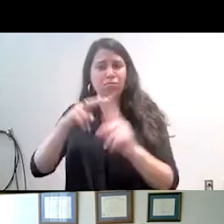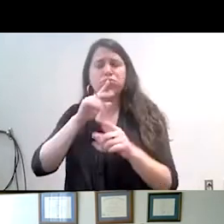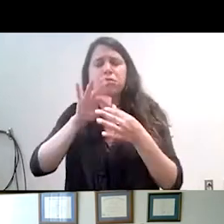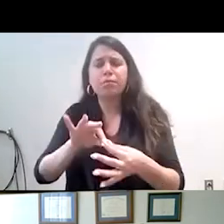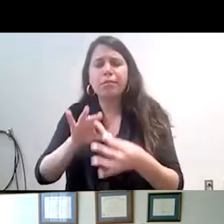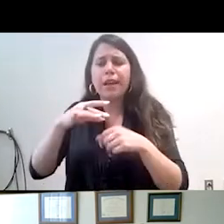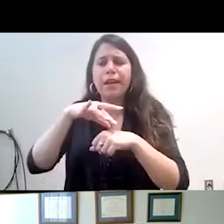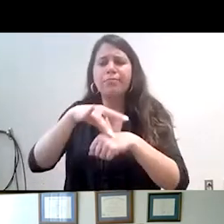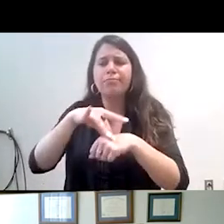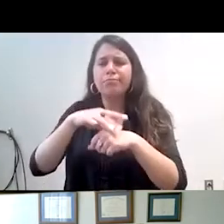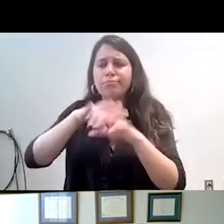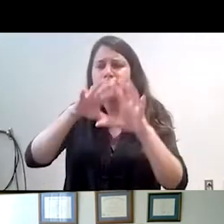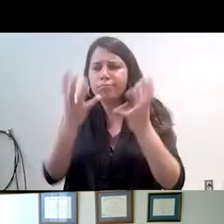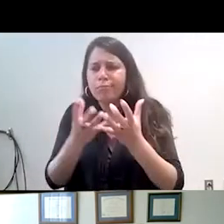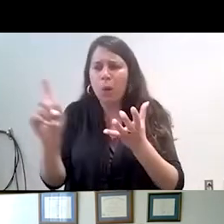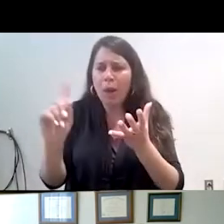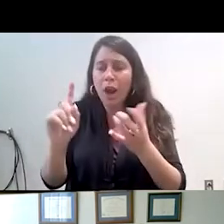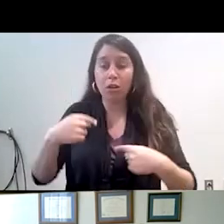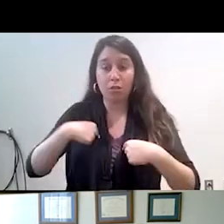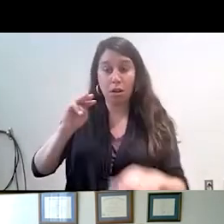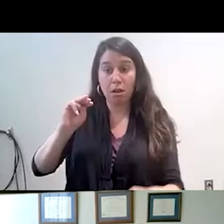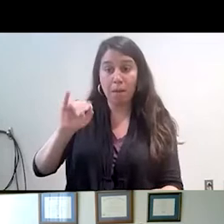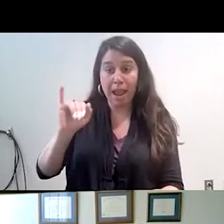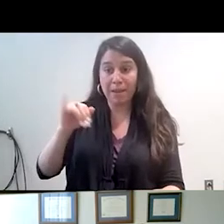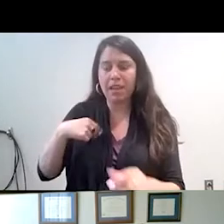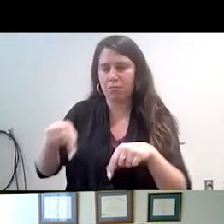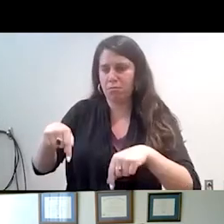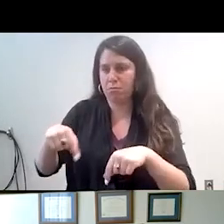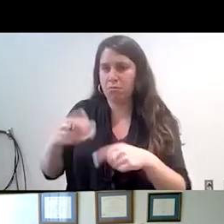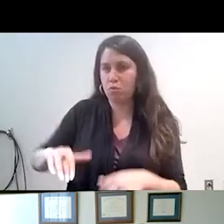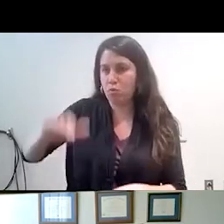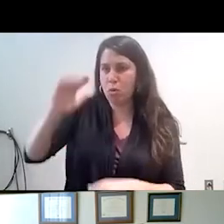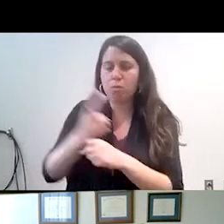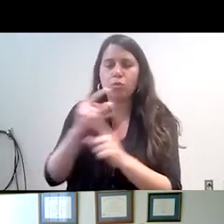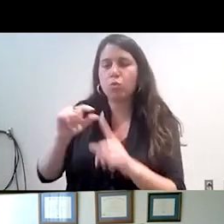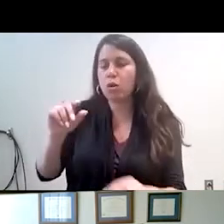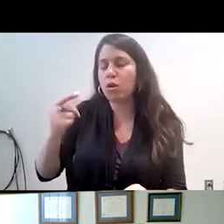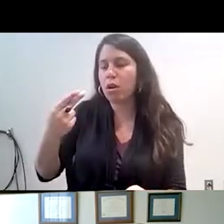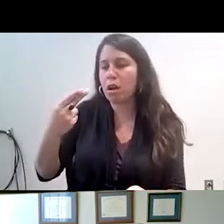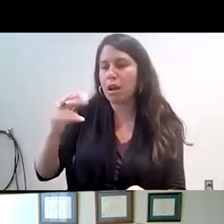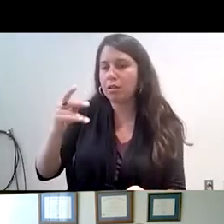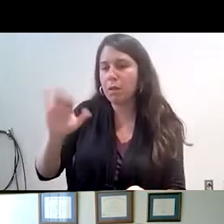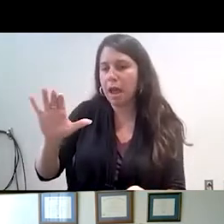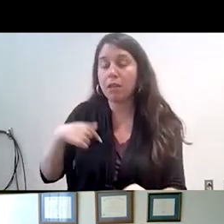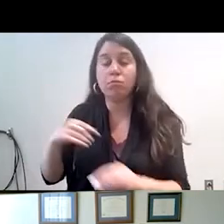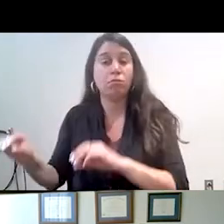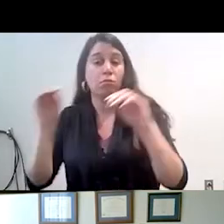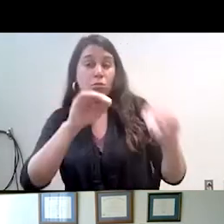Growing up here in Miami, we used the term Hispanic. When I moved to California to go to graduate school,